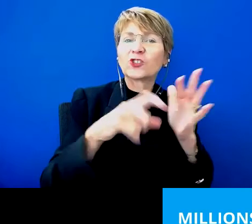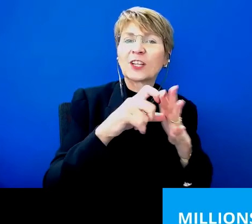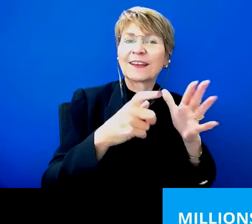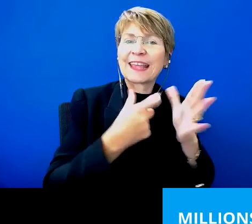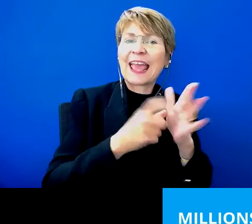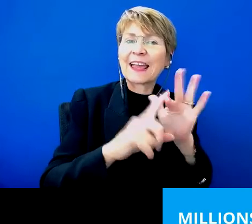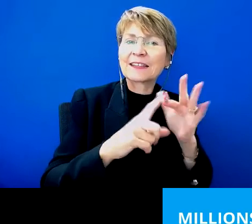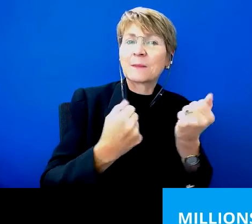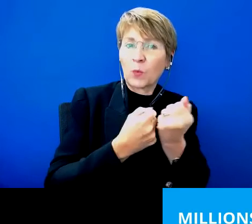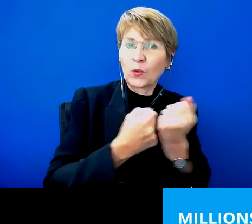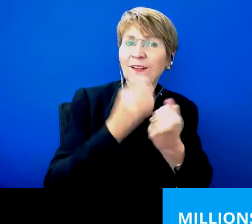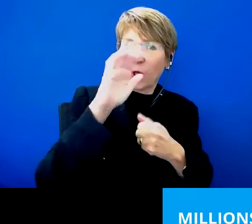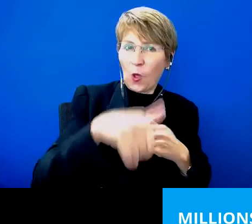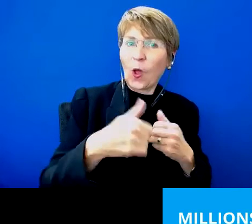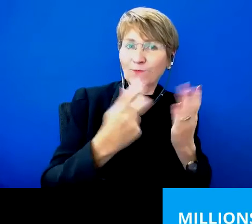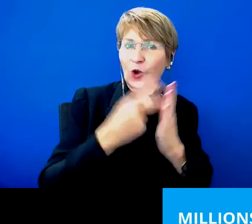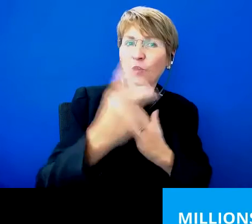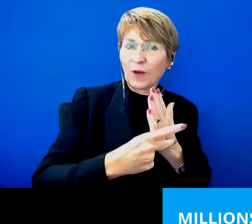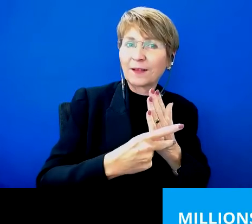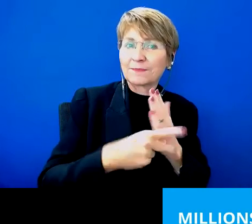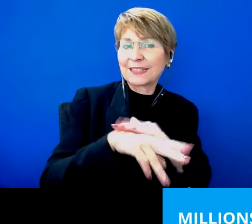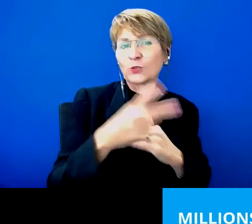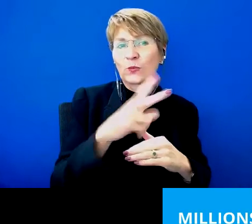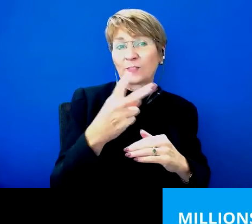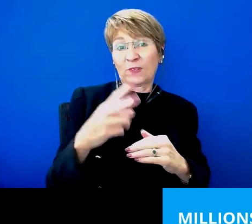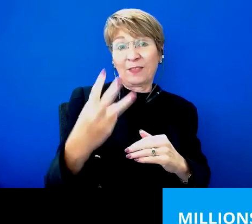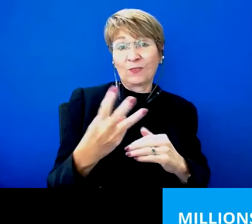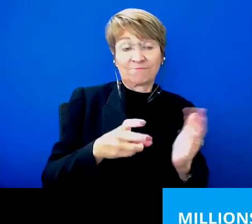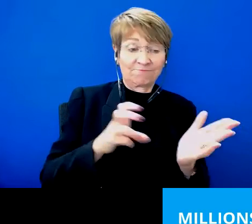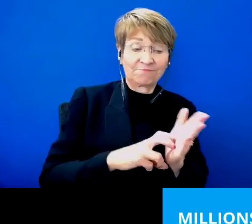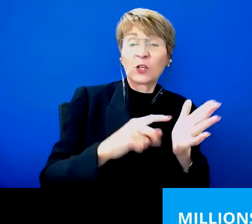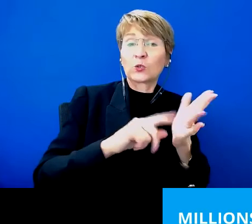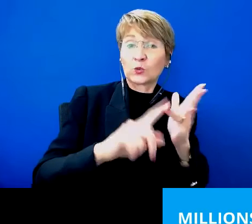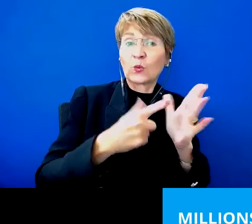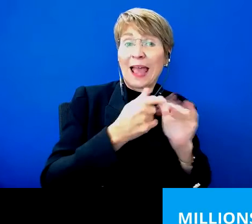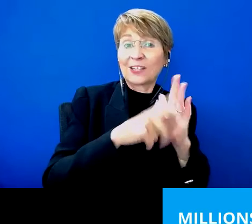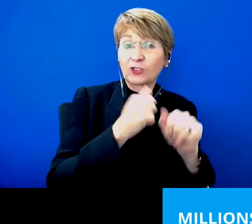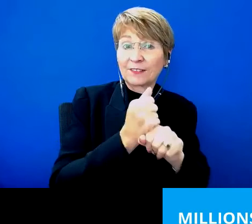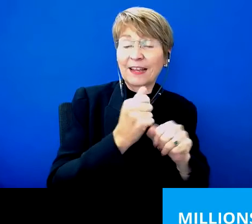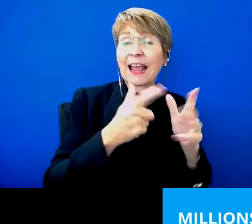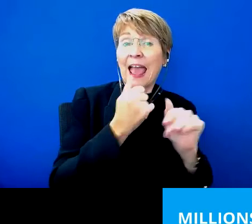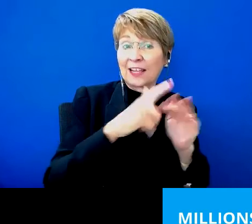commence in 2023 by signing up to the aging and aged care engagement hub.